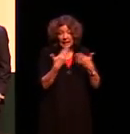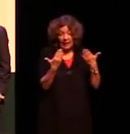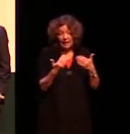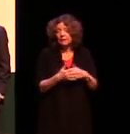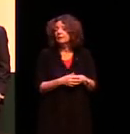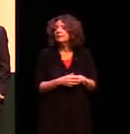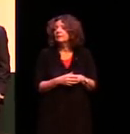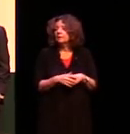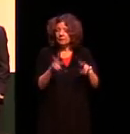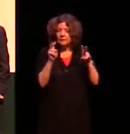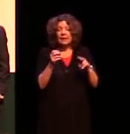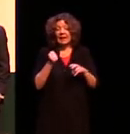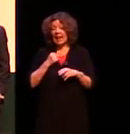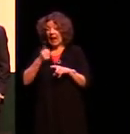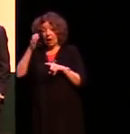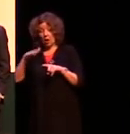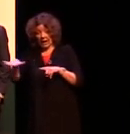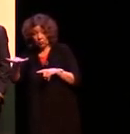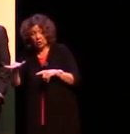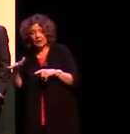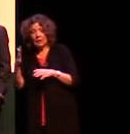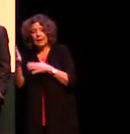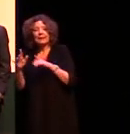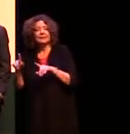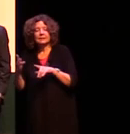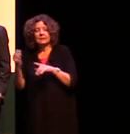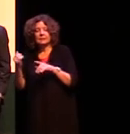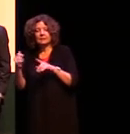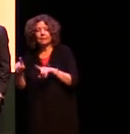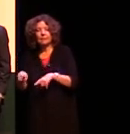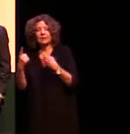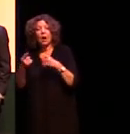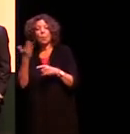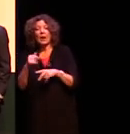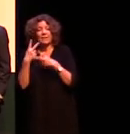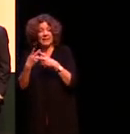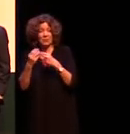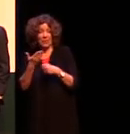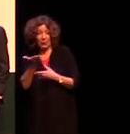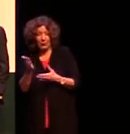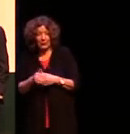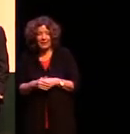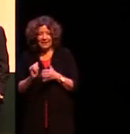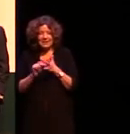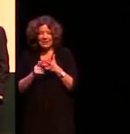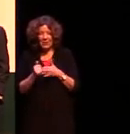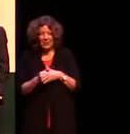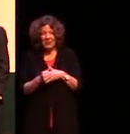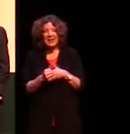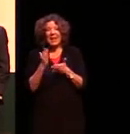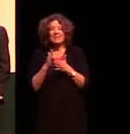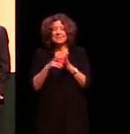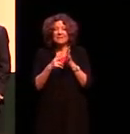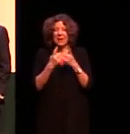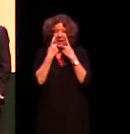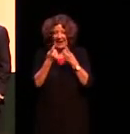on in our country that means I want to go to bed and have sex with you so you've got to be you've got to be very very careful